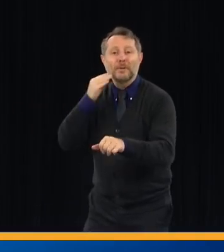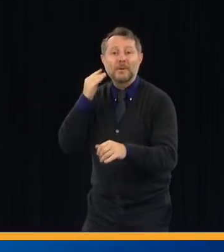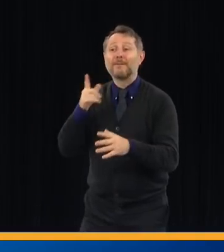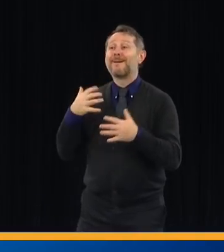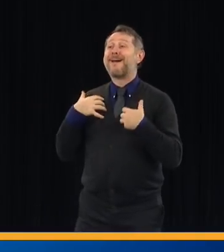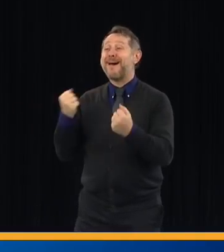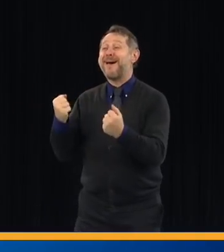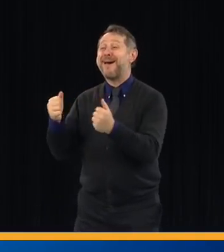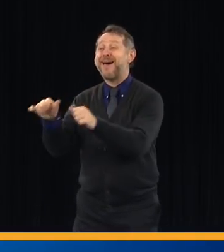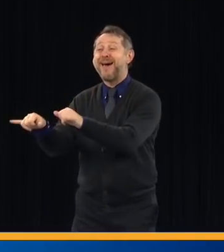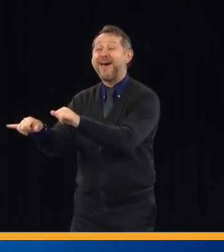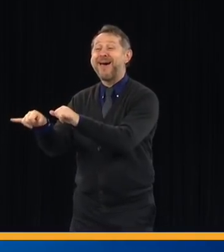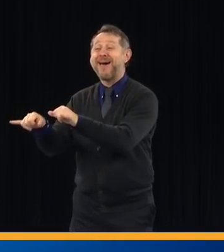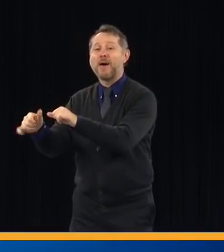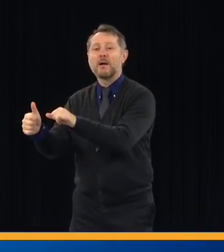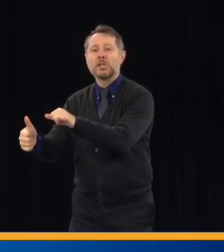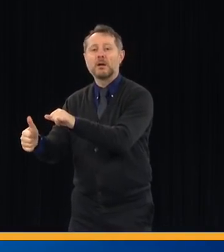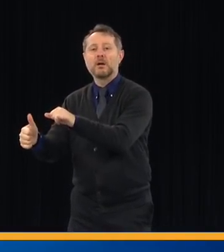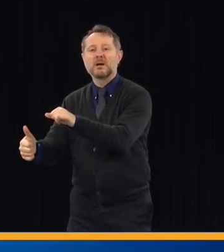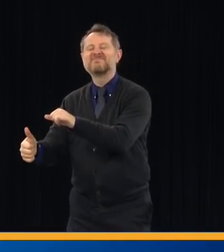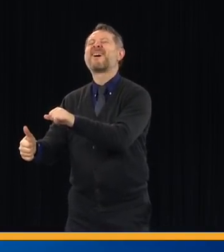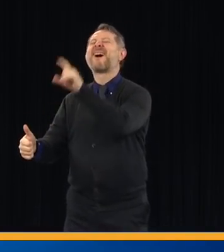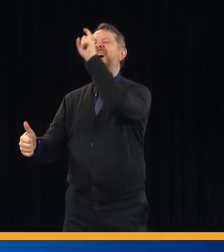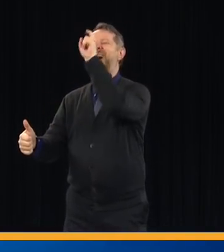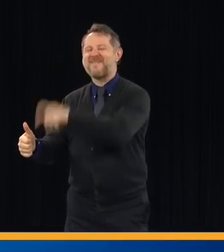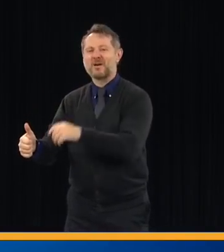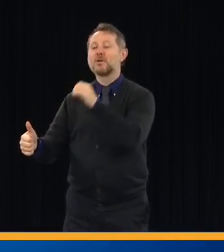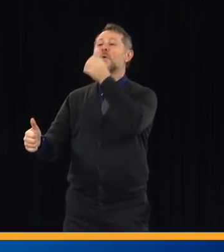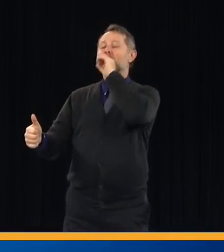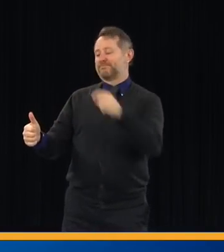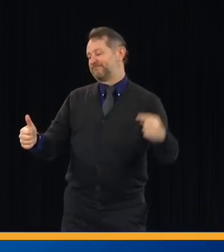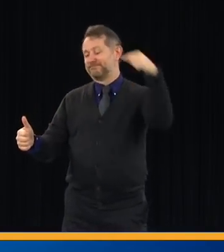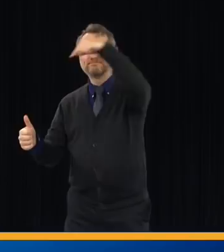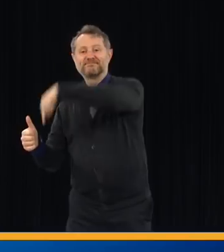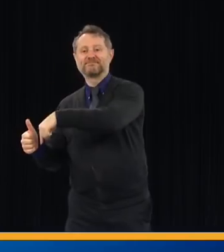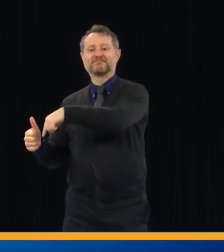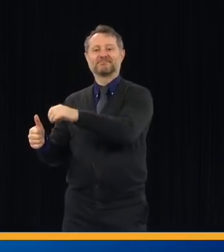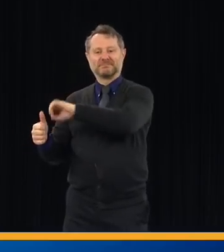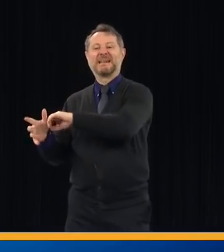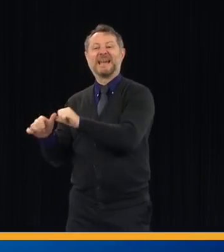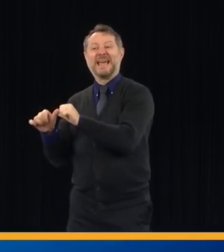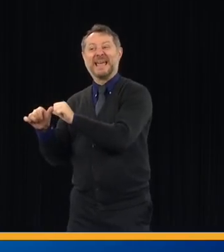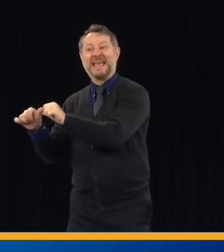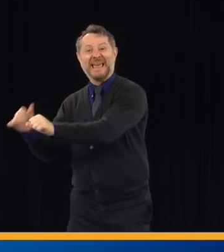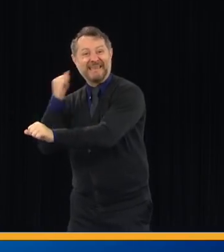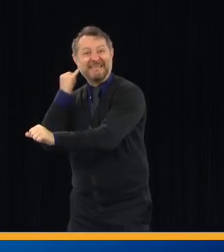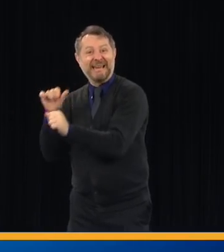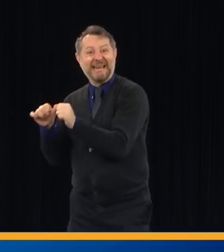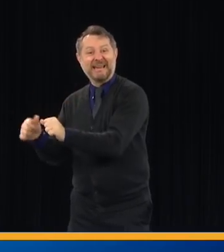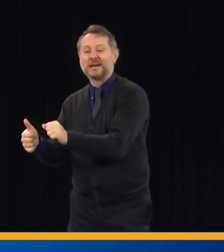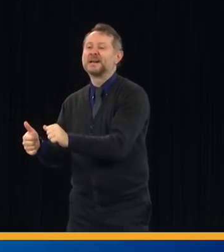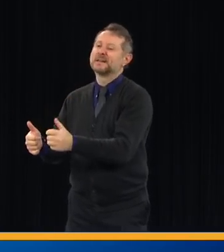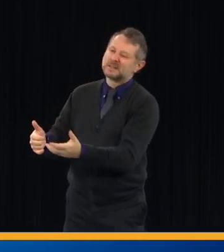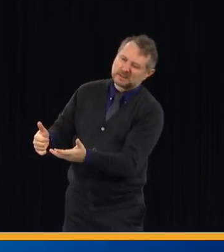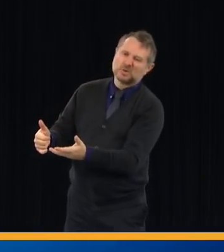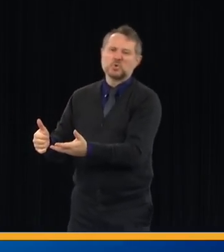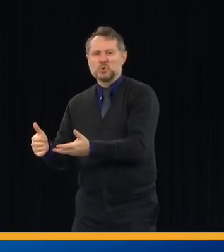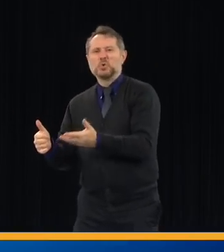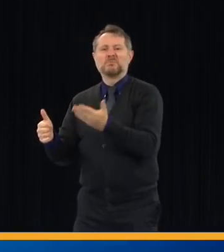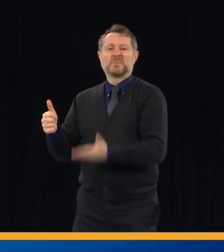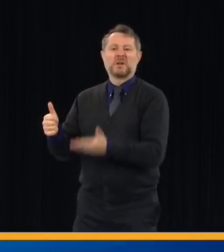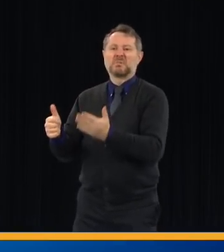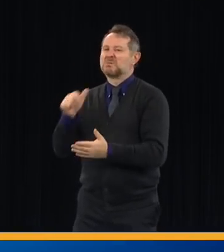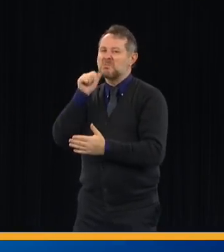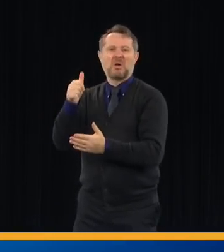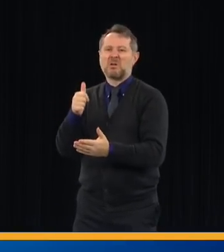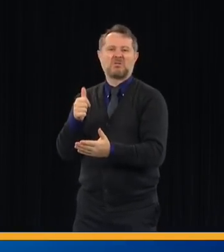intubated. If they become intubated, the longer you're on a ventilator, the less likely you will be to get off that